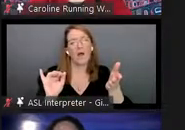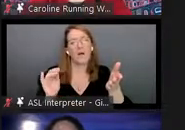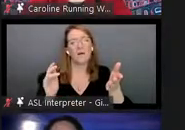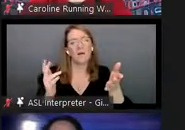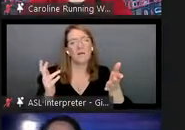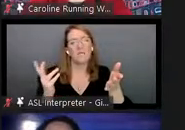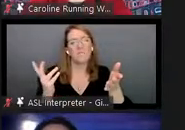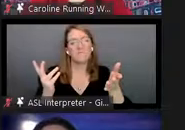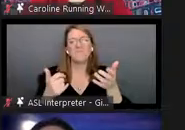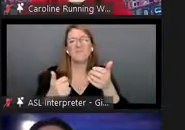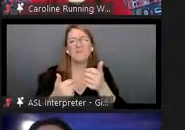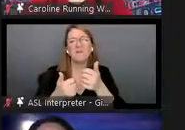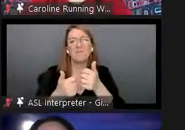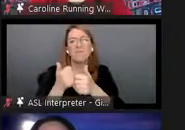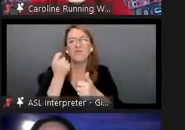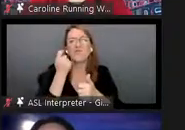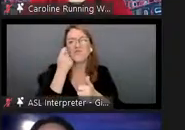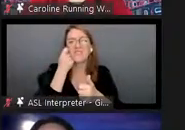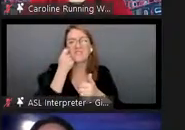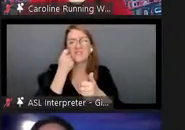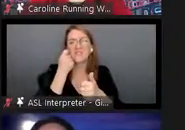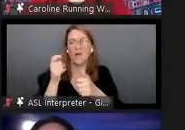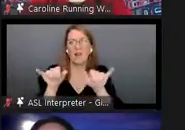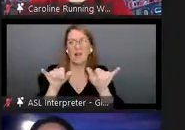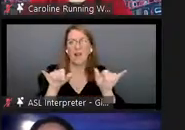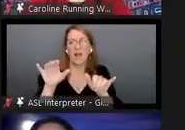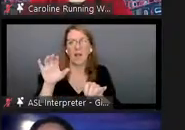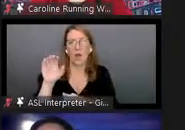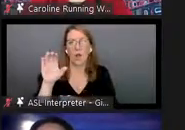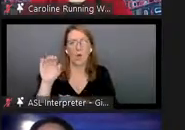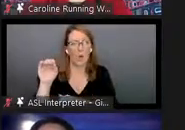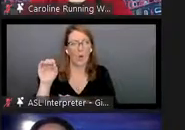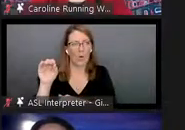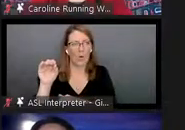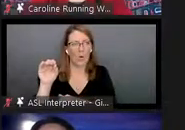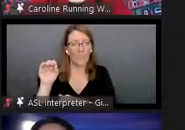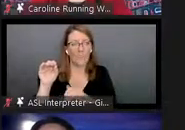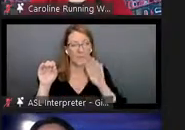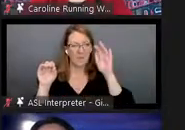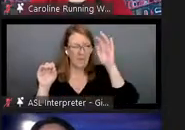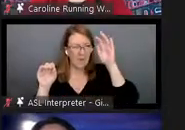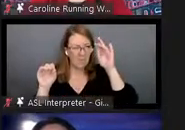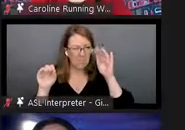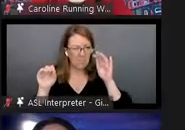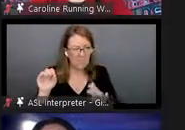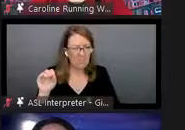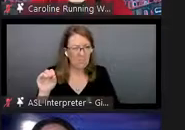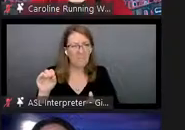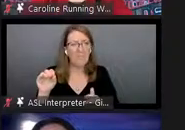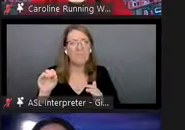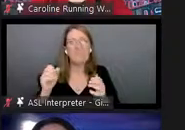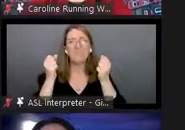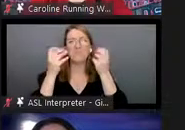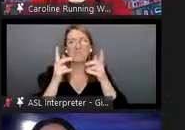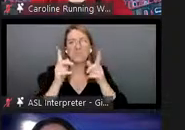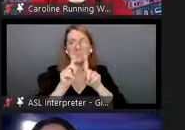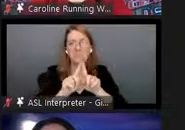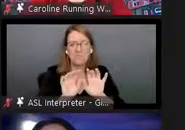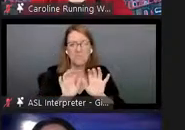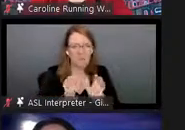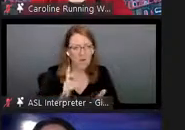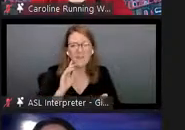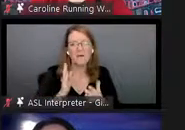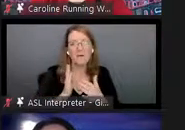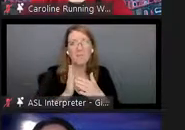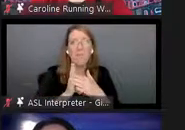most recent version of coco that i can see and so you've got like a lot of categories i think there's more than 80 but there's a long